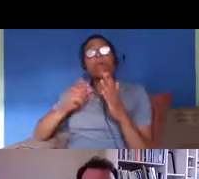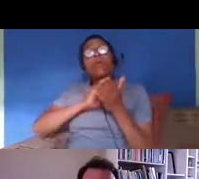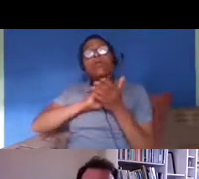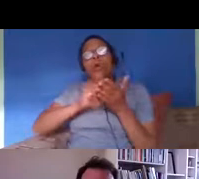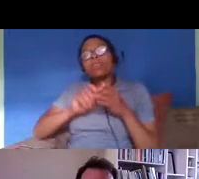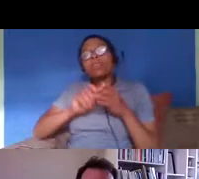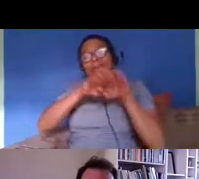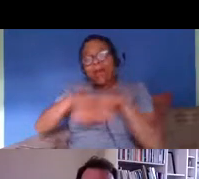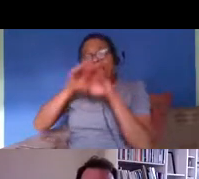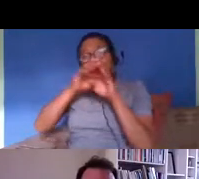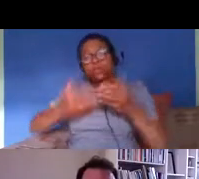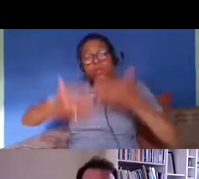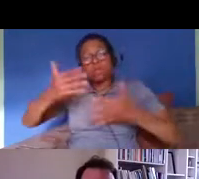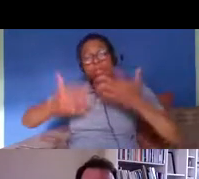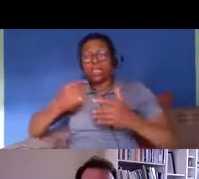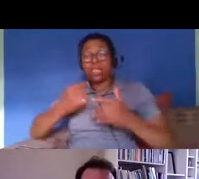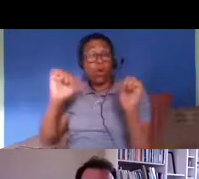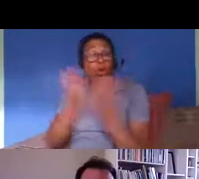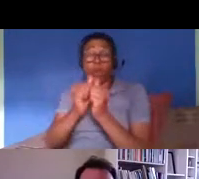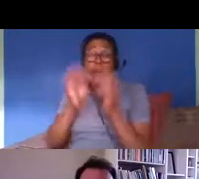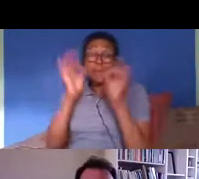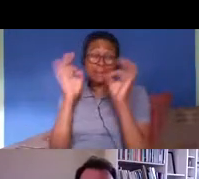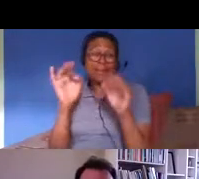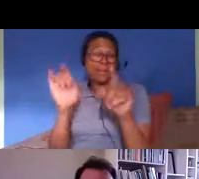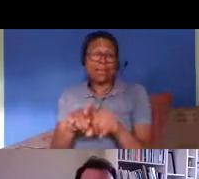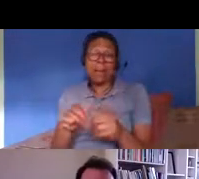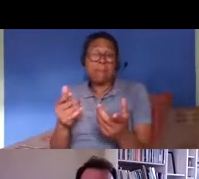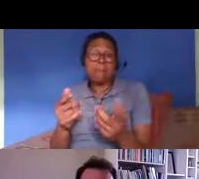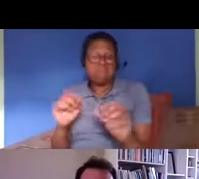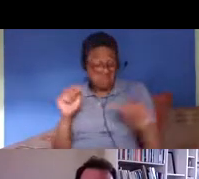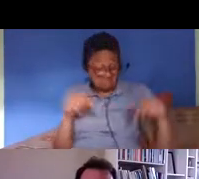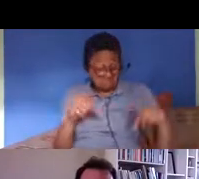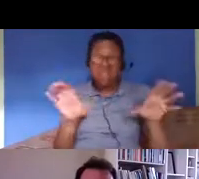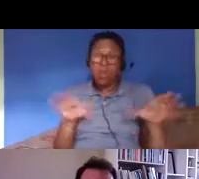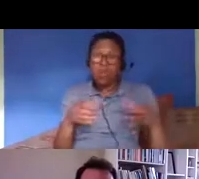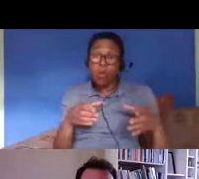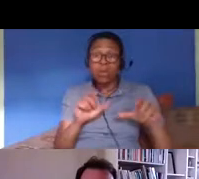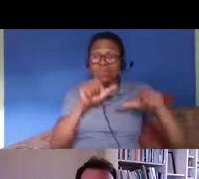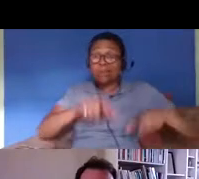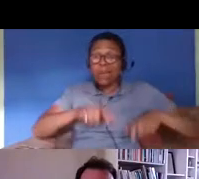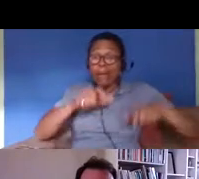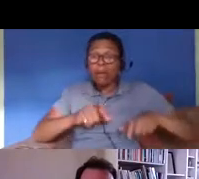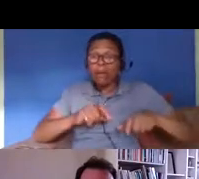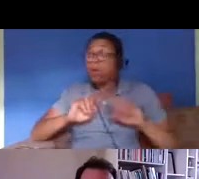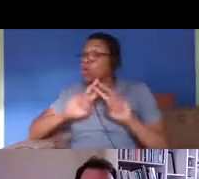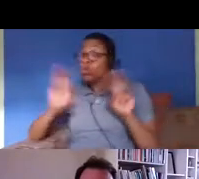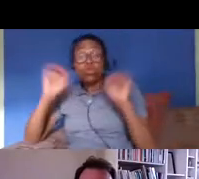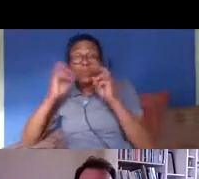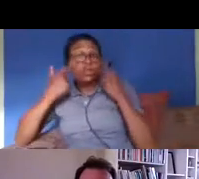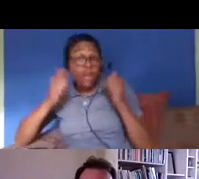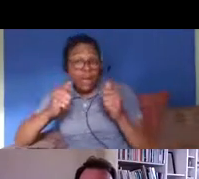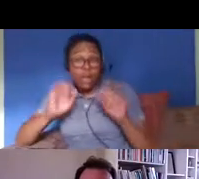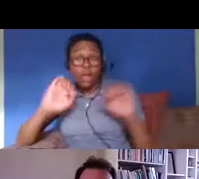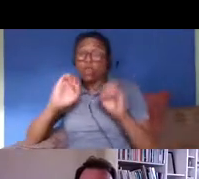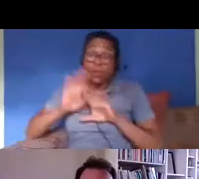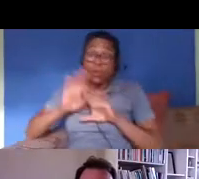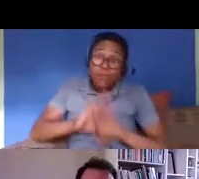confirming exactly the same thing now that quote i've put there the right thing to do that's from the 2016 and david bolt report and he said